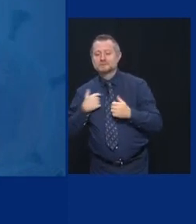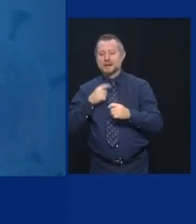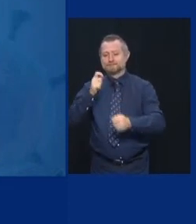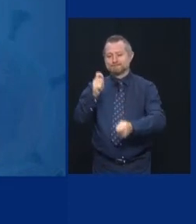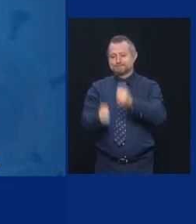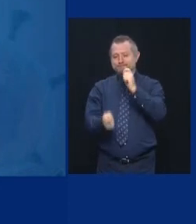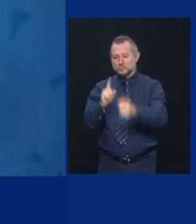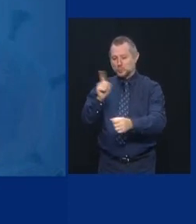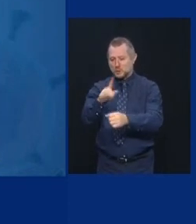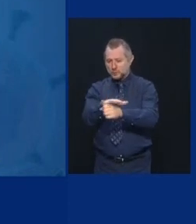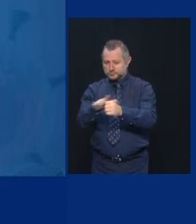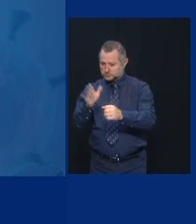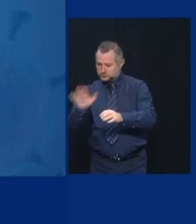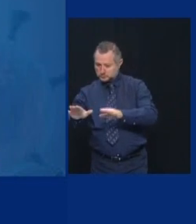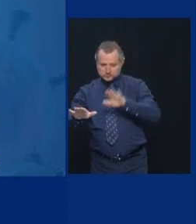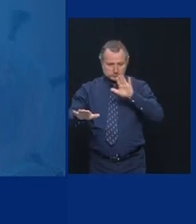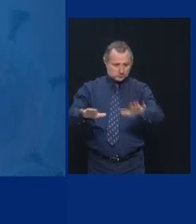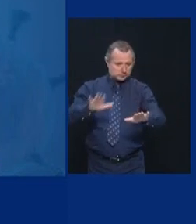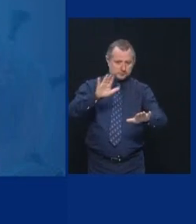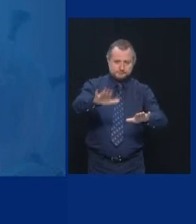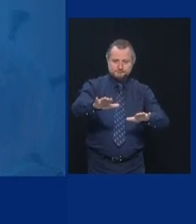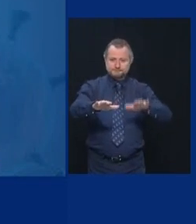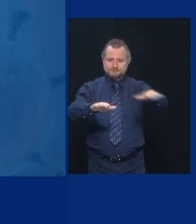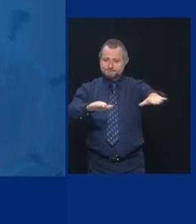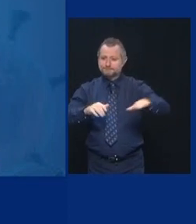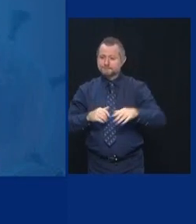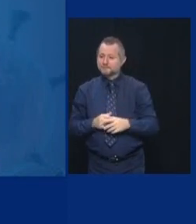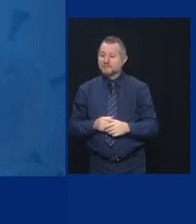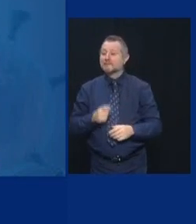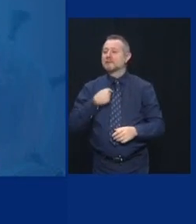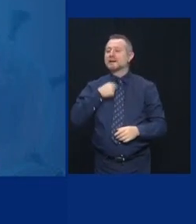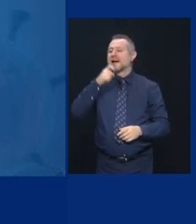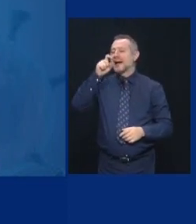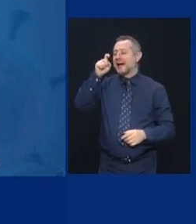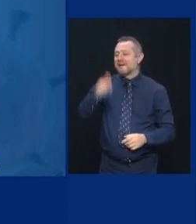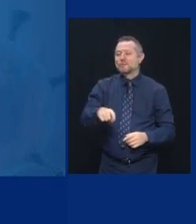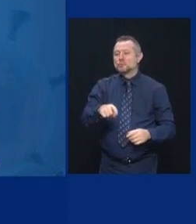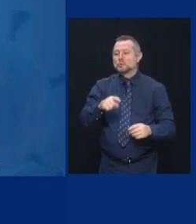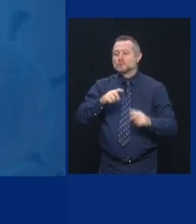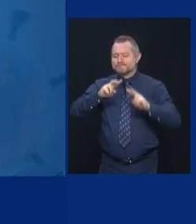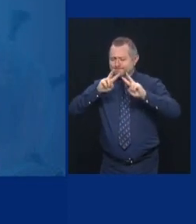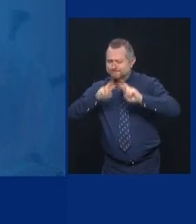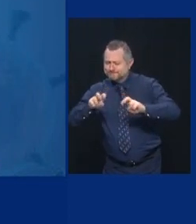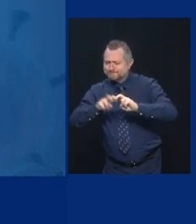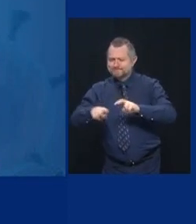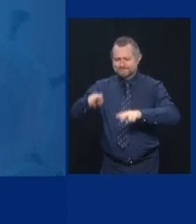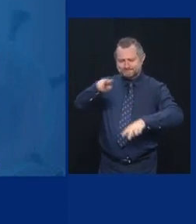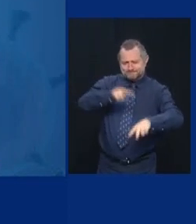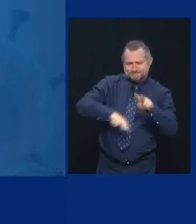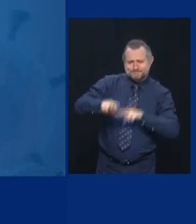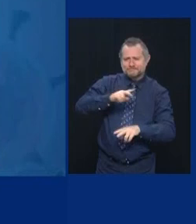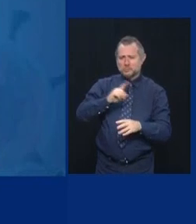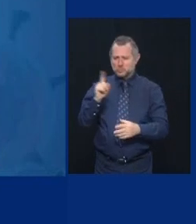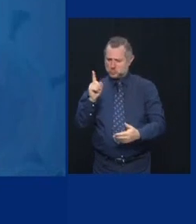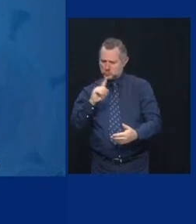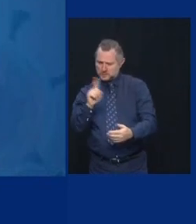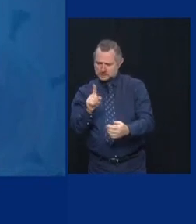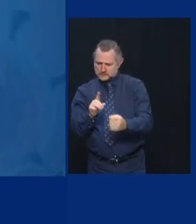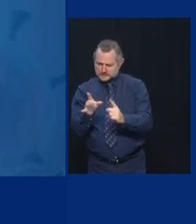It takes some review and analysis, but look at the actual cases